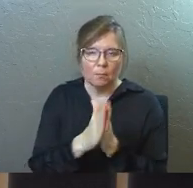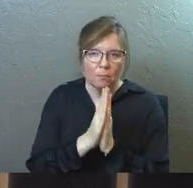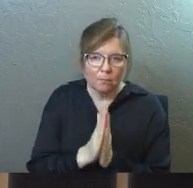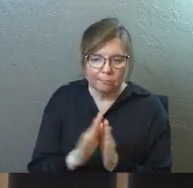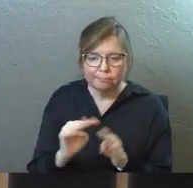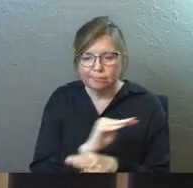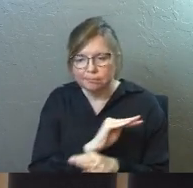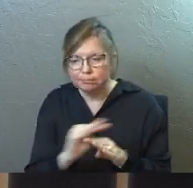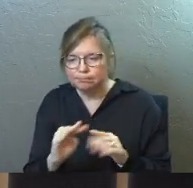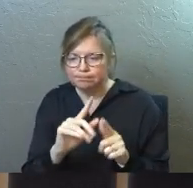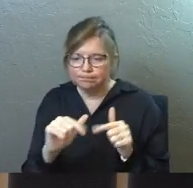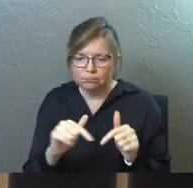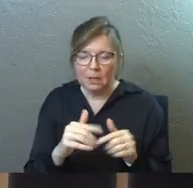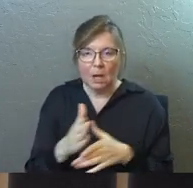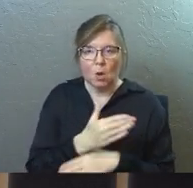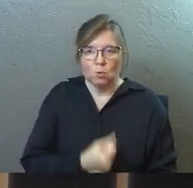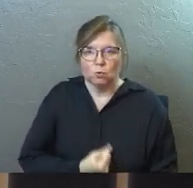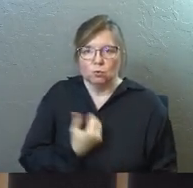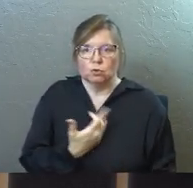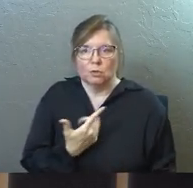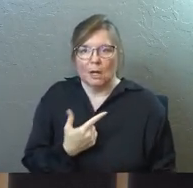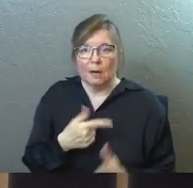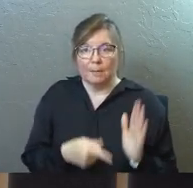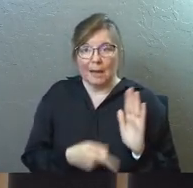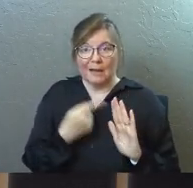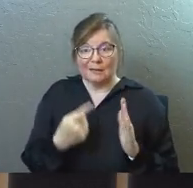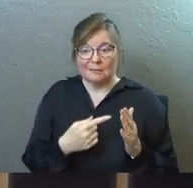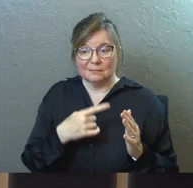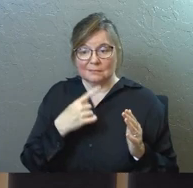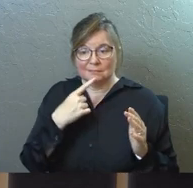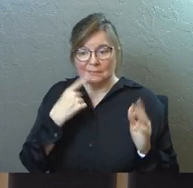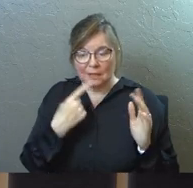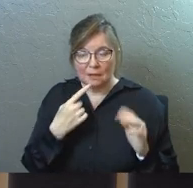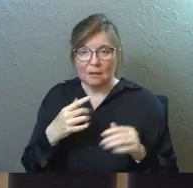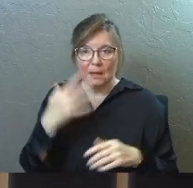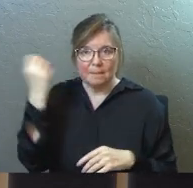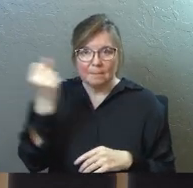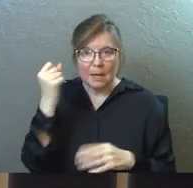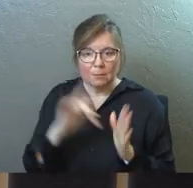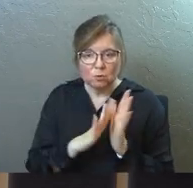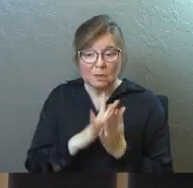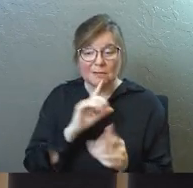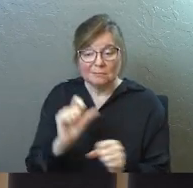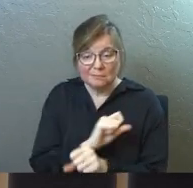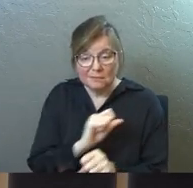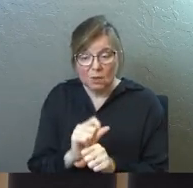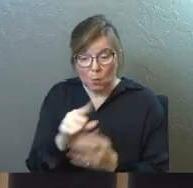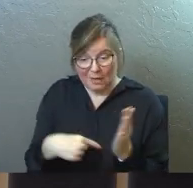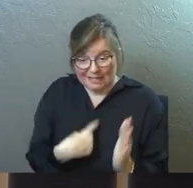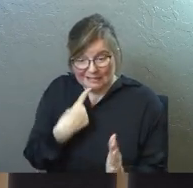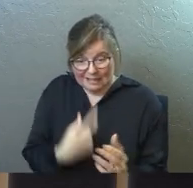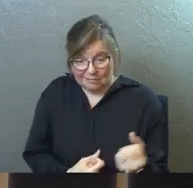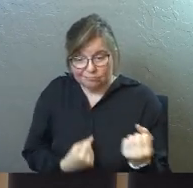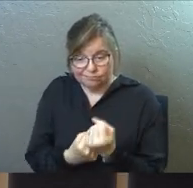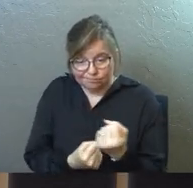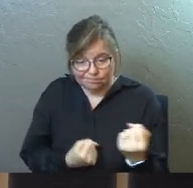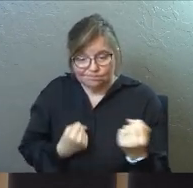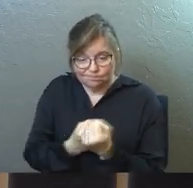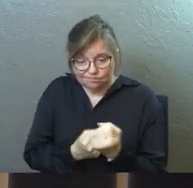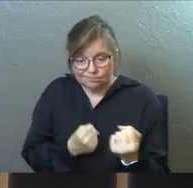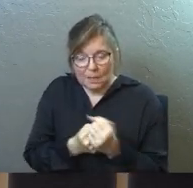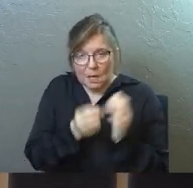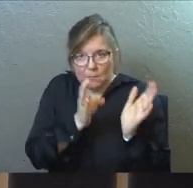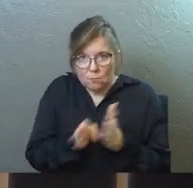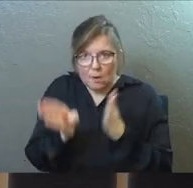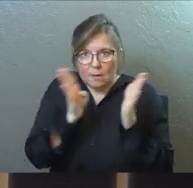ministry, how to share our testimony, how to memorize scripture. Like, he absolutely backed up what he had said with all kinds of